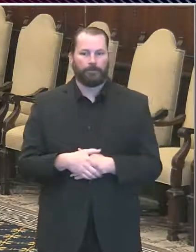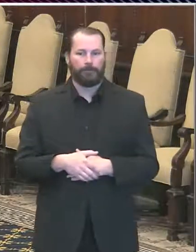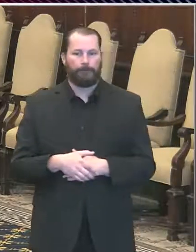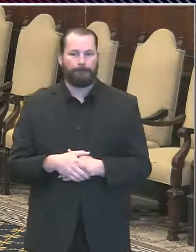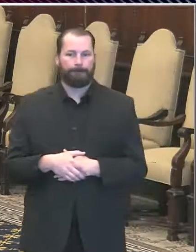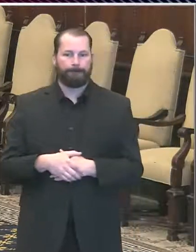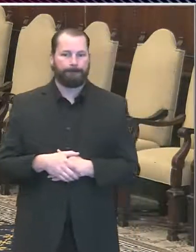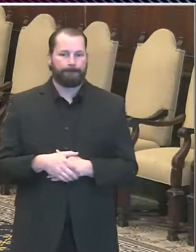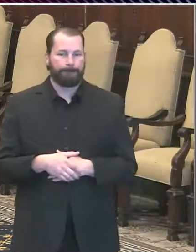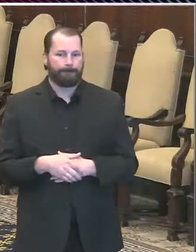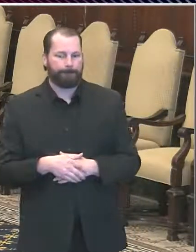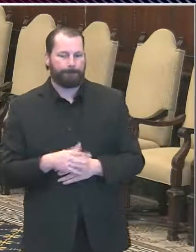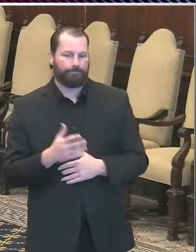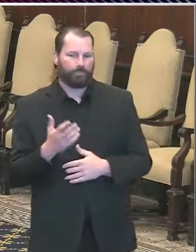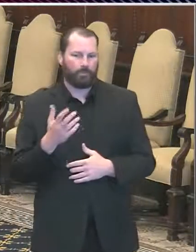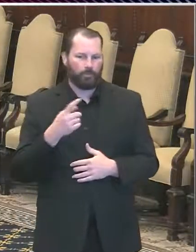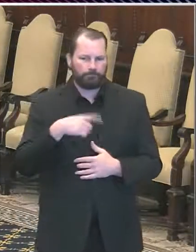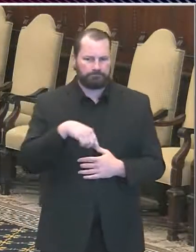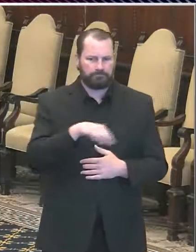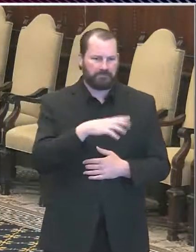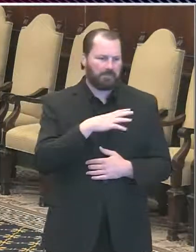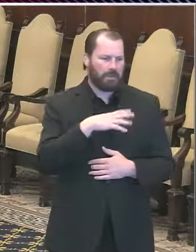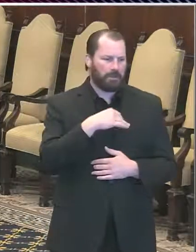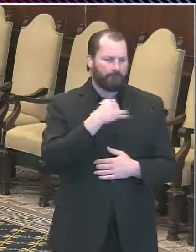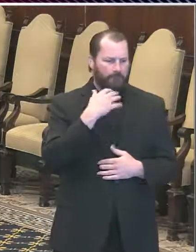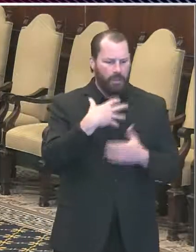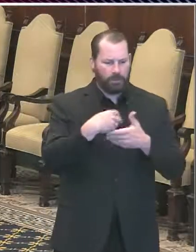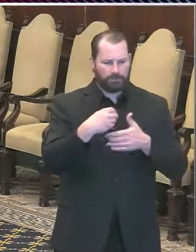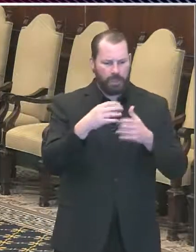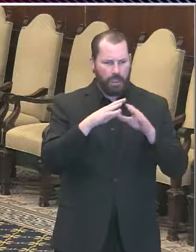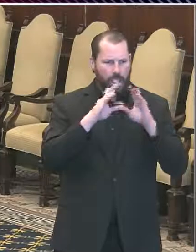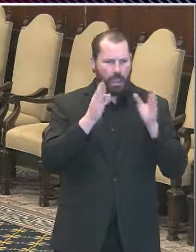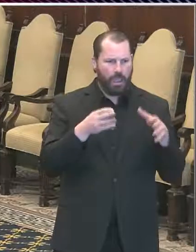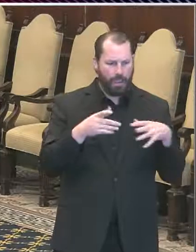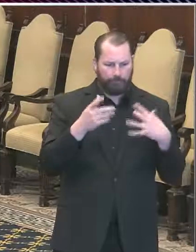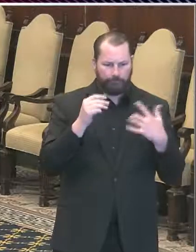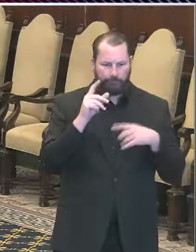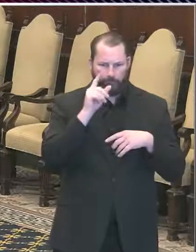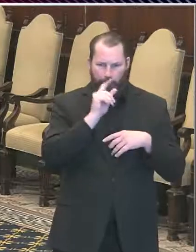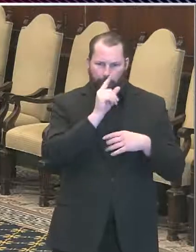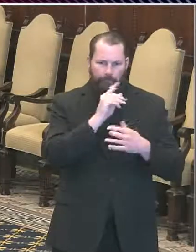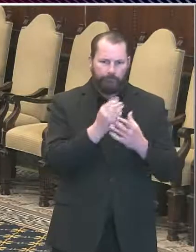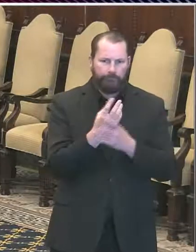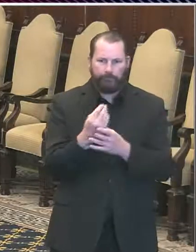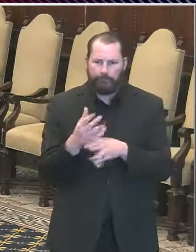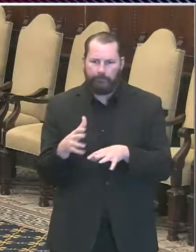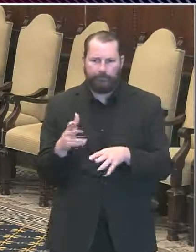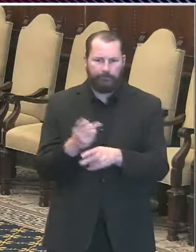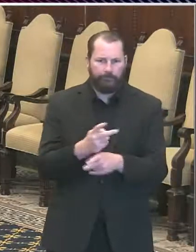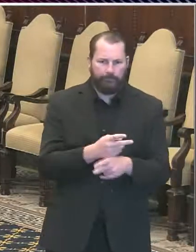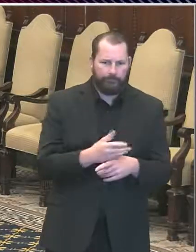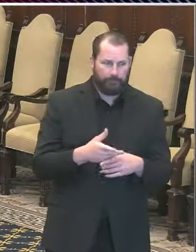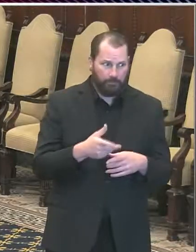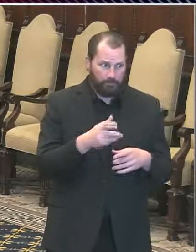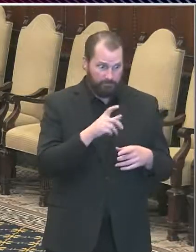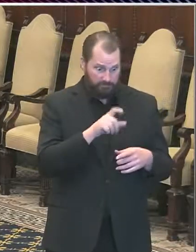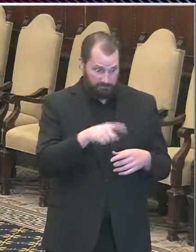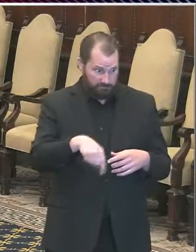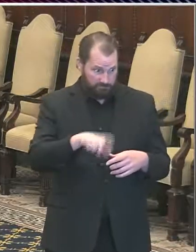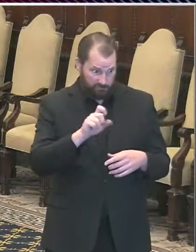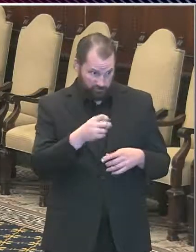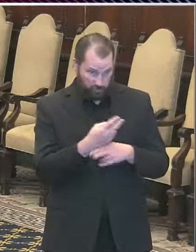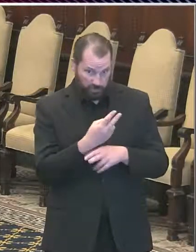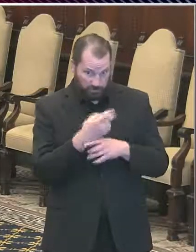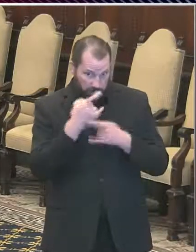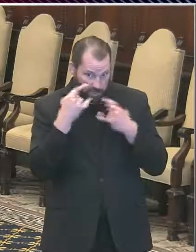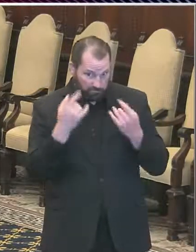home such as gardening or doing something else do you still recommend wearing a mask outdoors in that case you know if in their backyard they're not